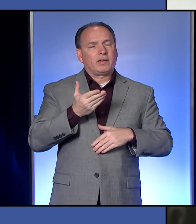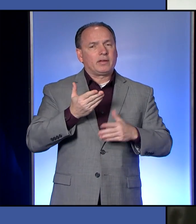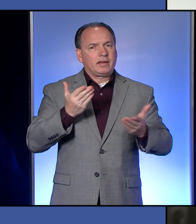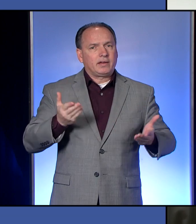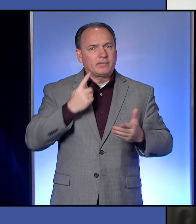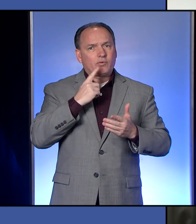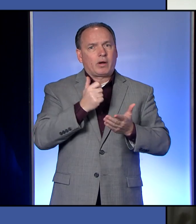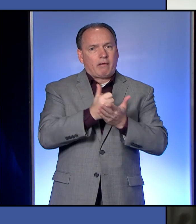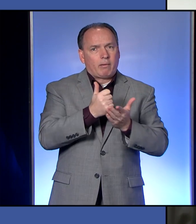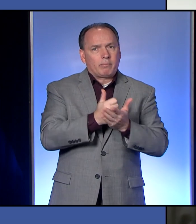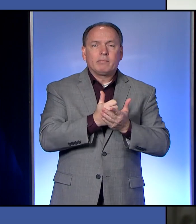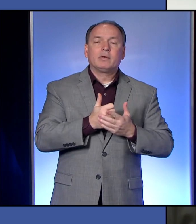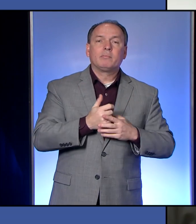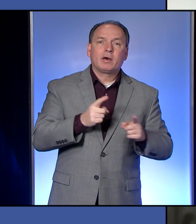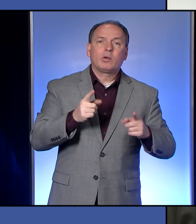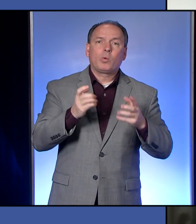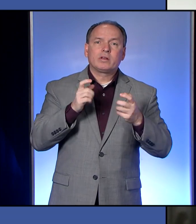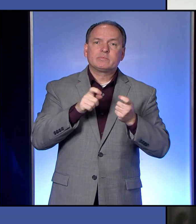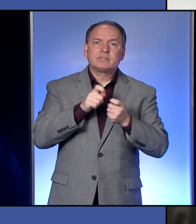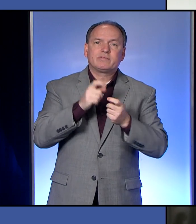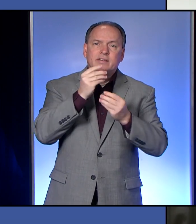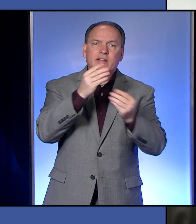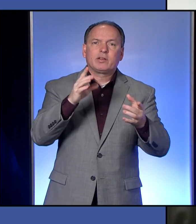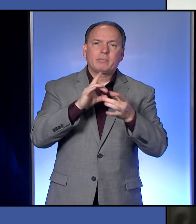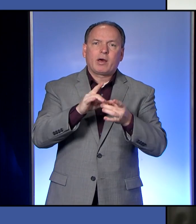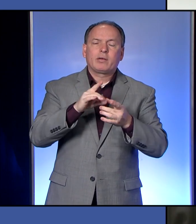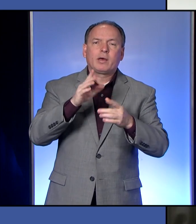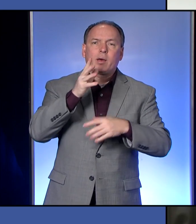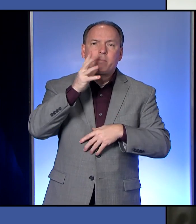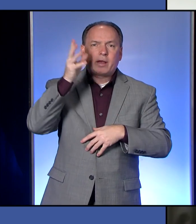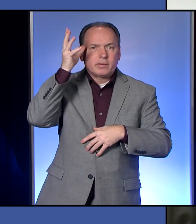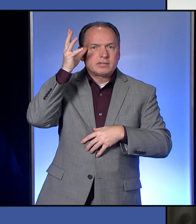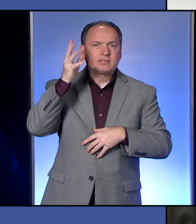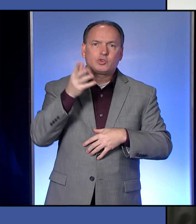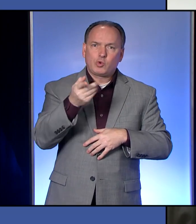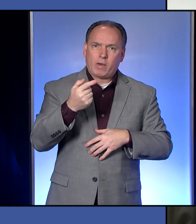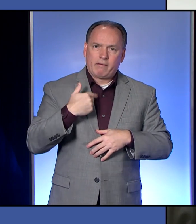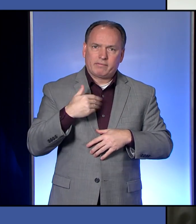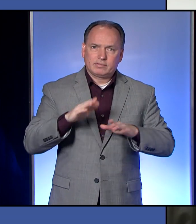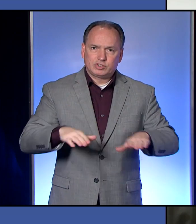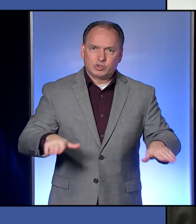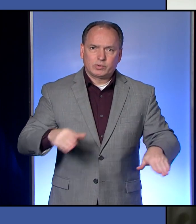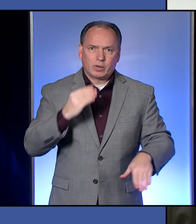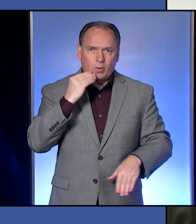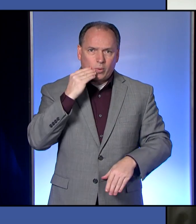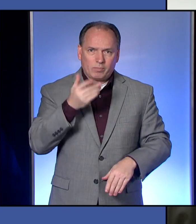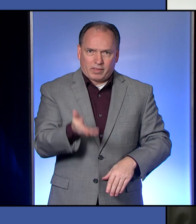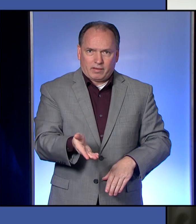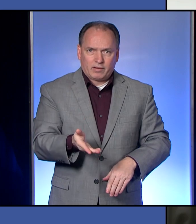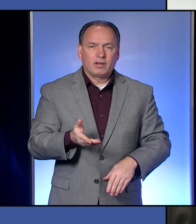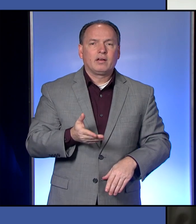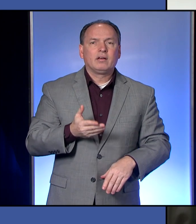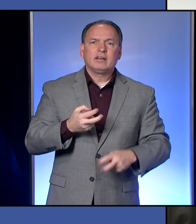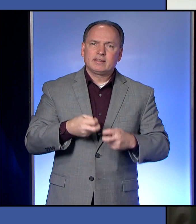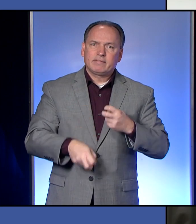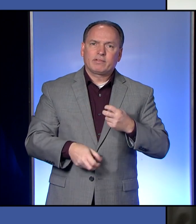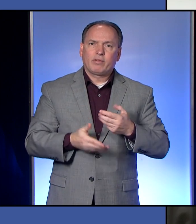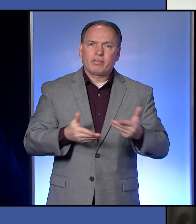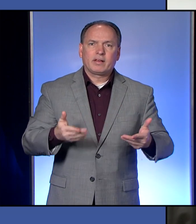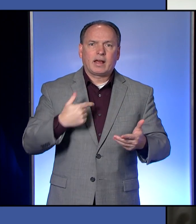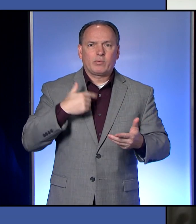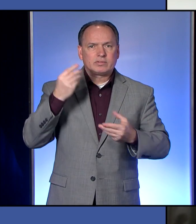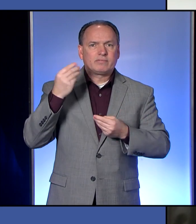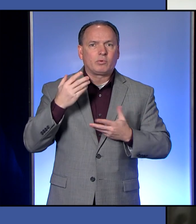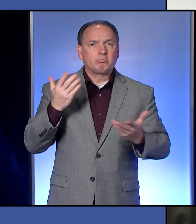specifically wanted me to say something about parents with children at home, because I think that's a very difficult thing as I was